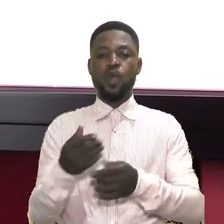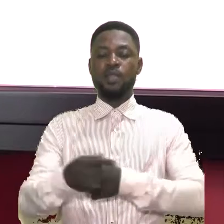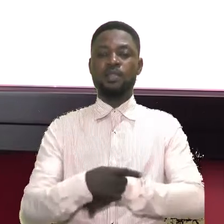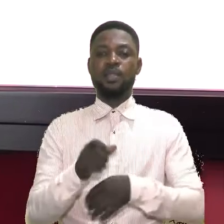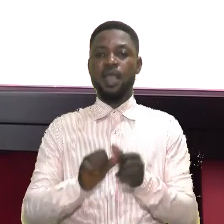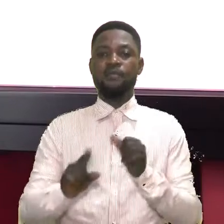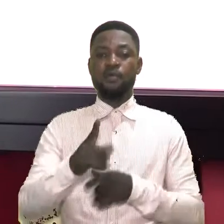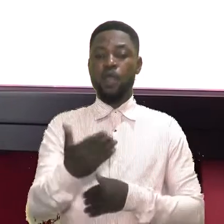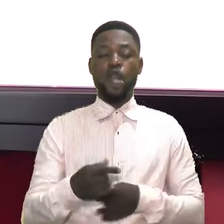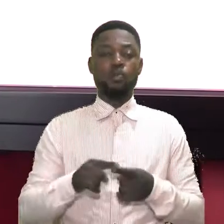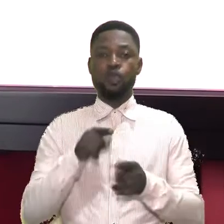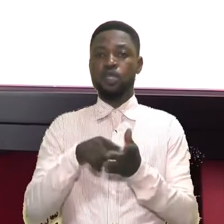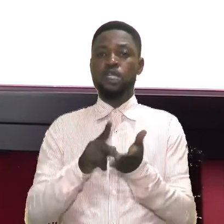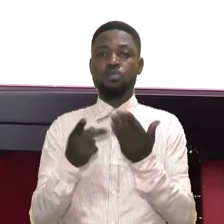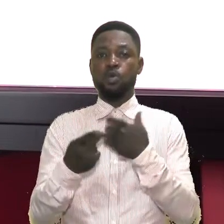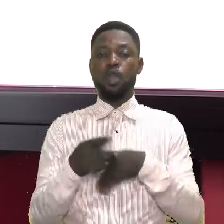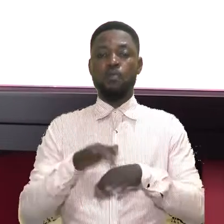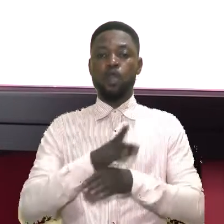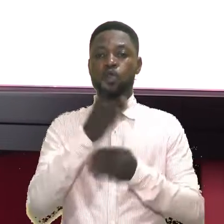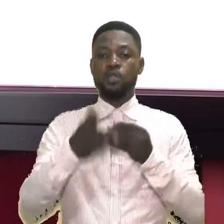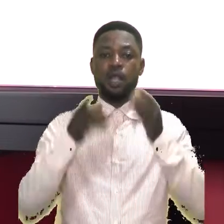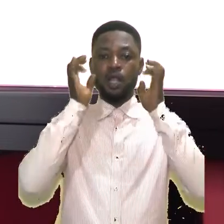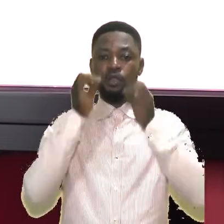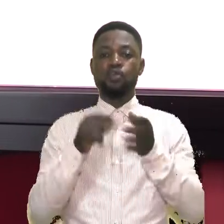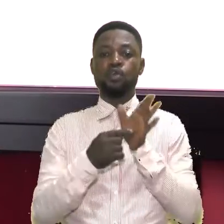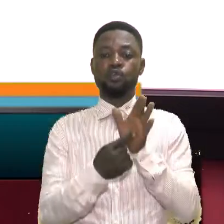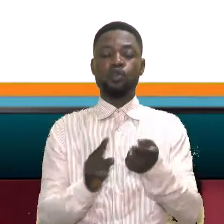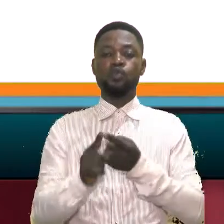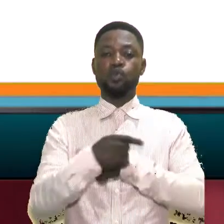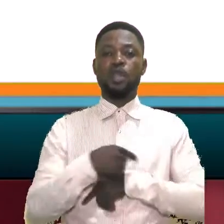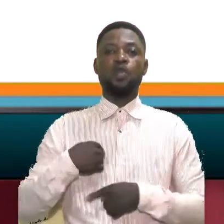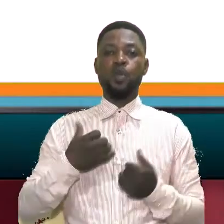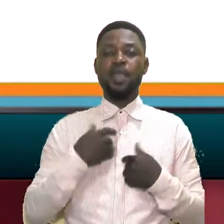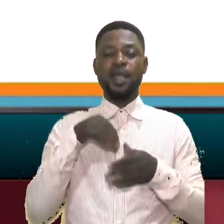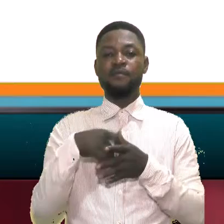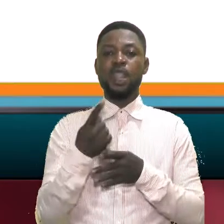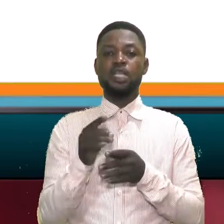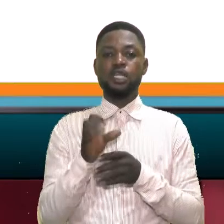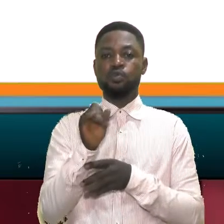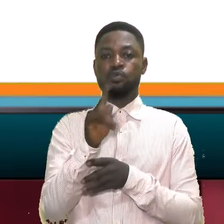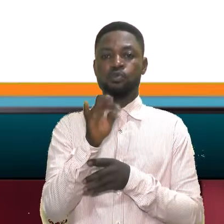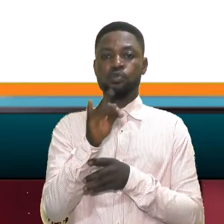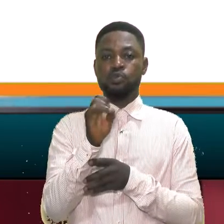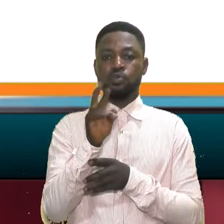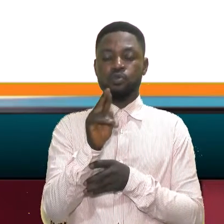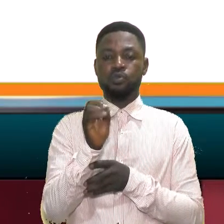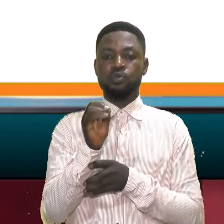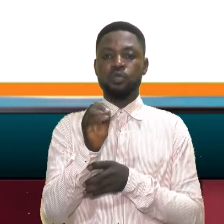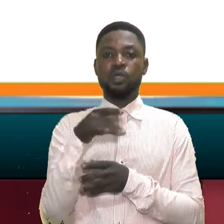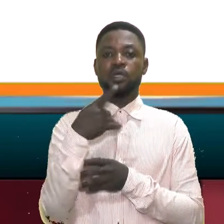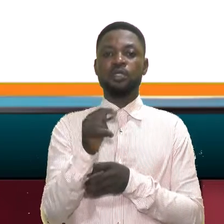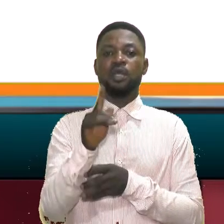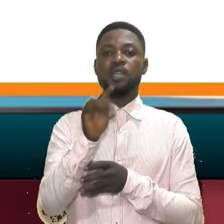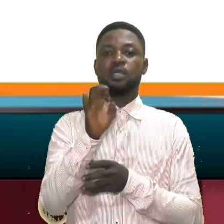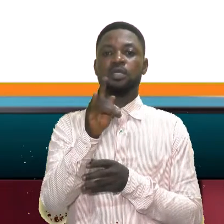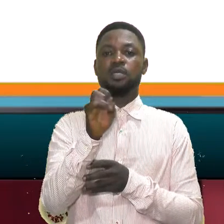Good day, everyone. Welcome to this episode of the Total Education Show. Today on the show, we have in the studio the